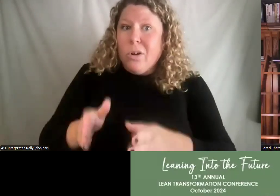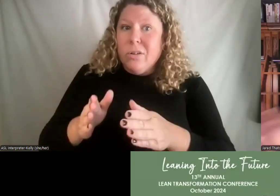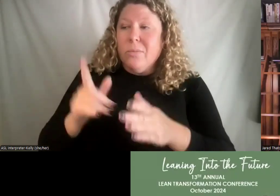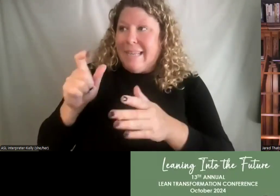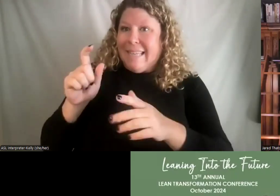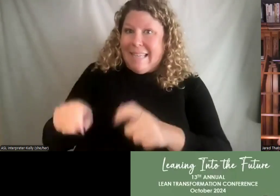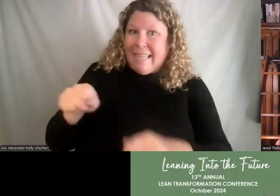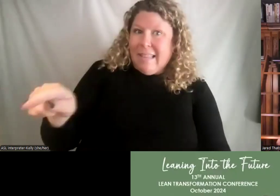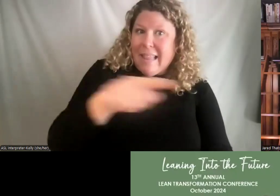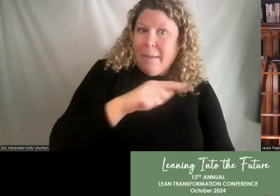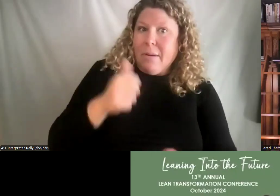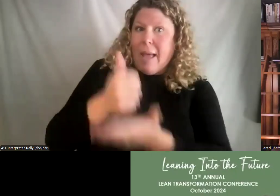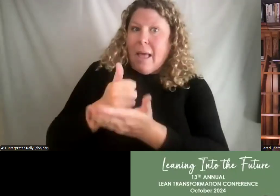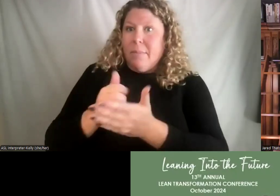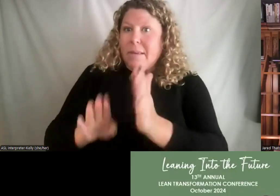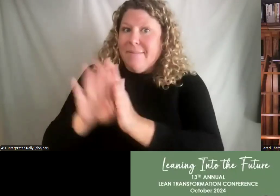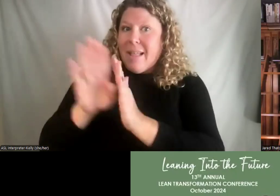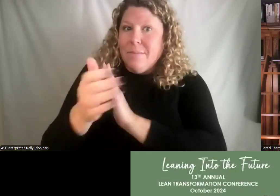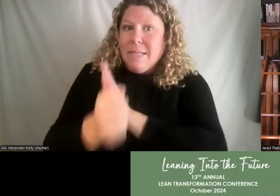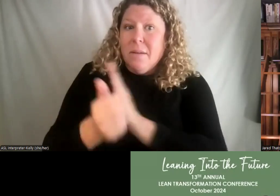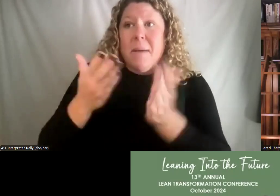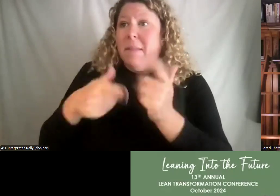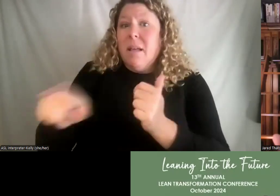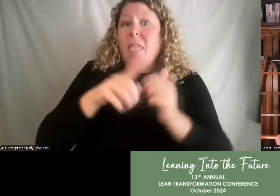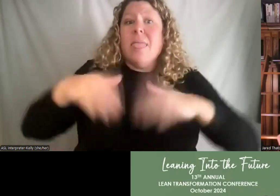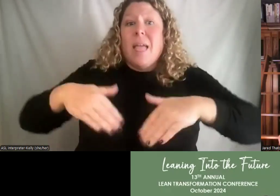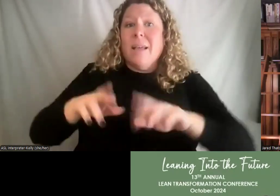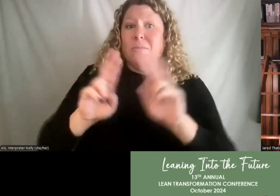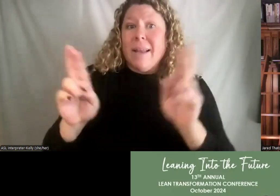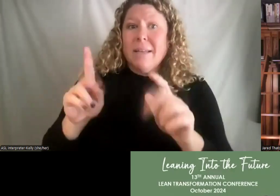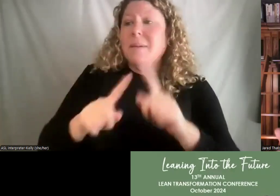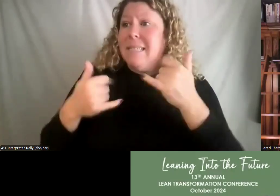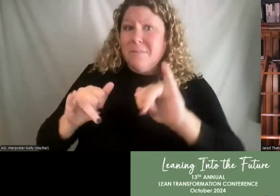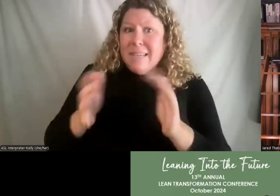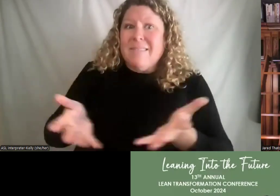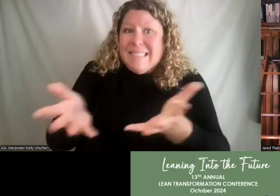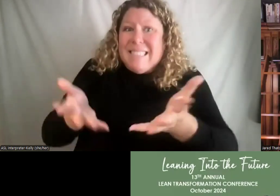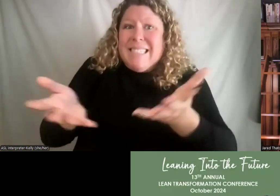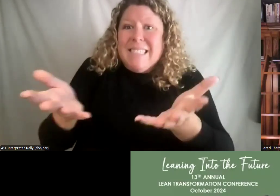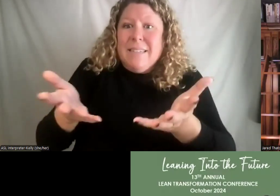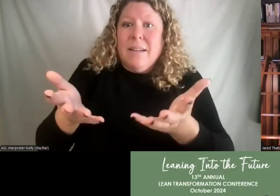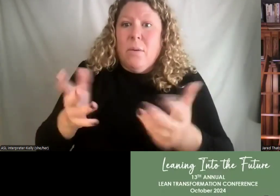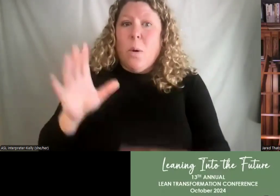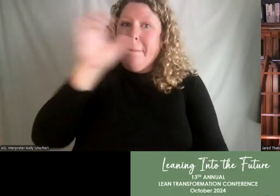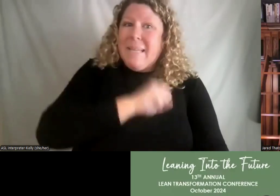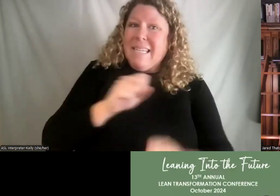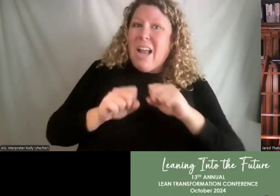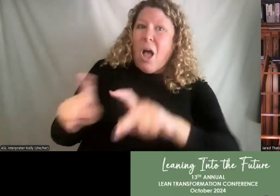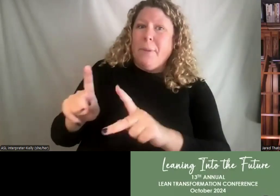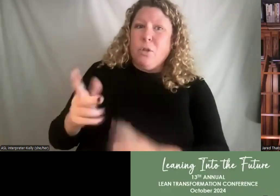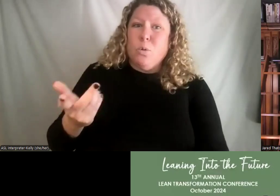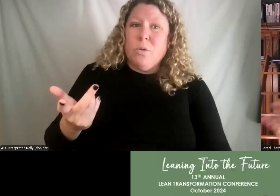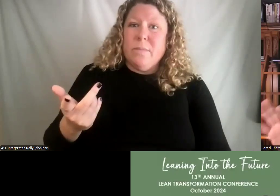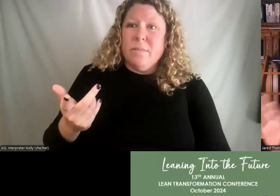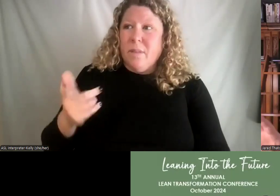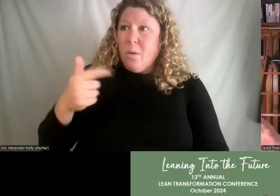those same skills, even though they may not be as good at it, then we're really missing a big opportunity as a leader and actually kind of shooting ourselves in